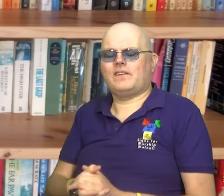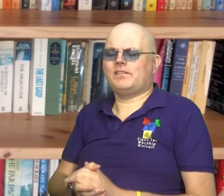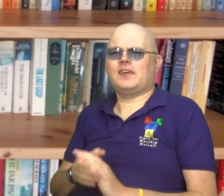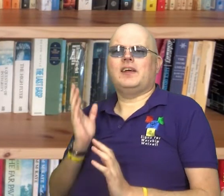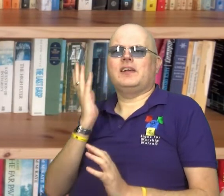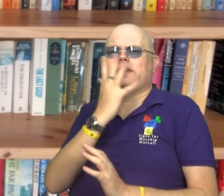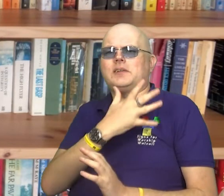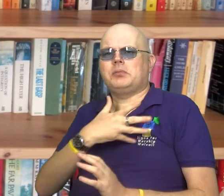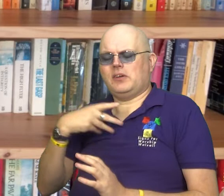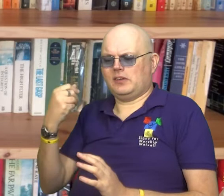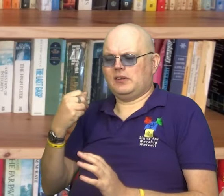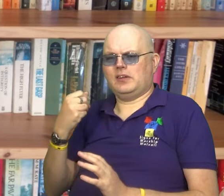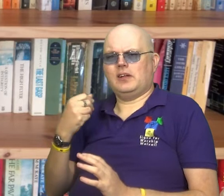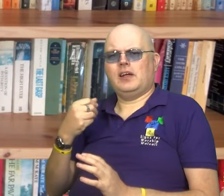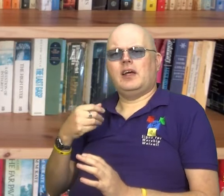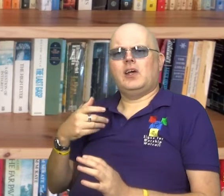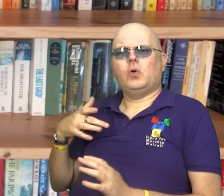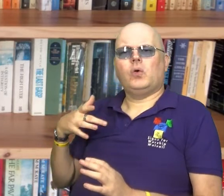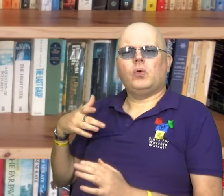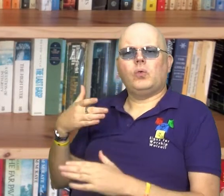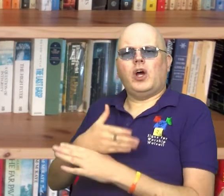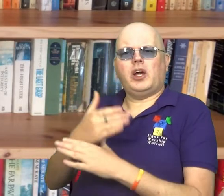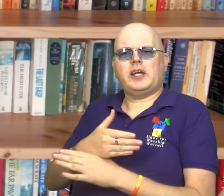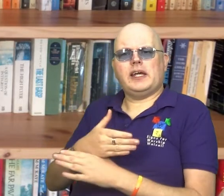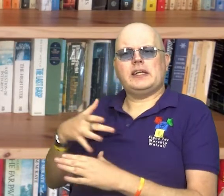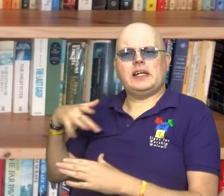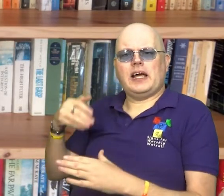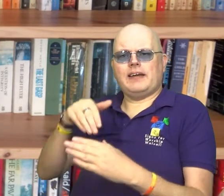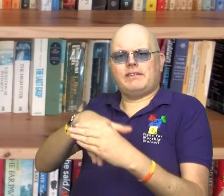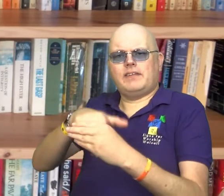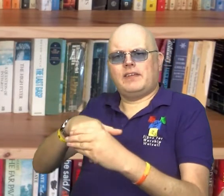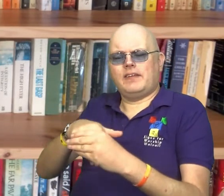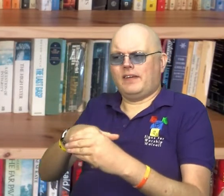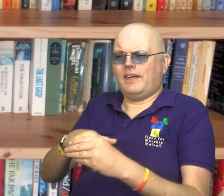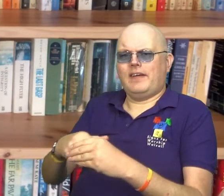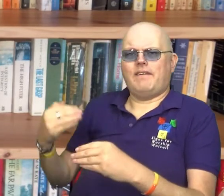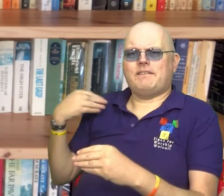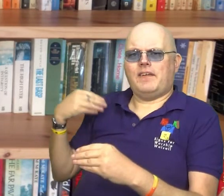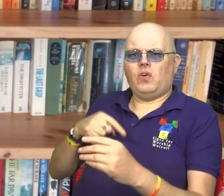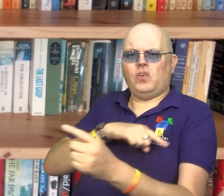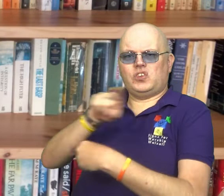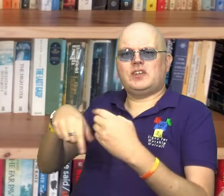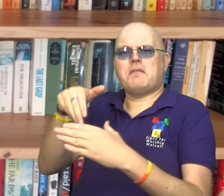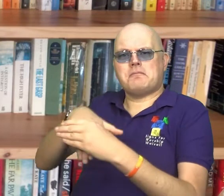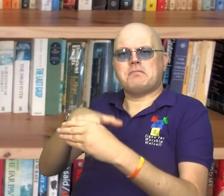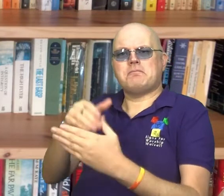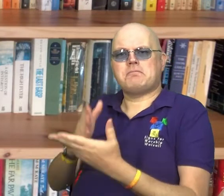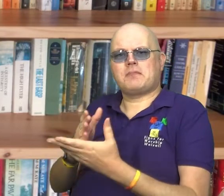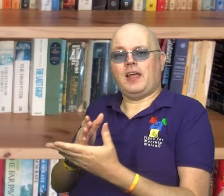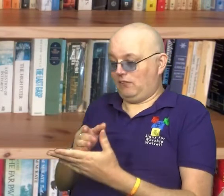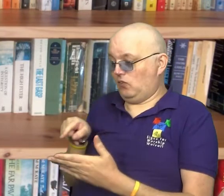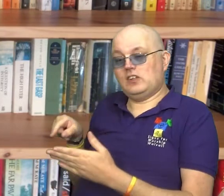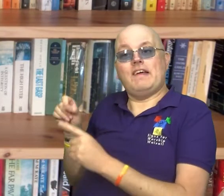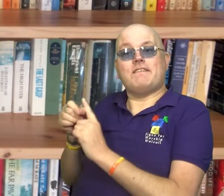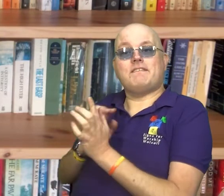The Holy Spirit is often working in people's lives and he invites us to play our part. And of